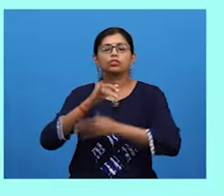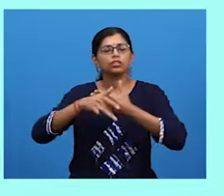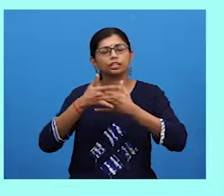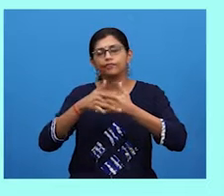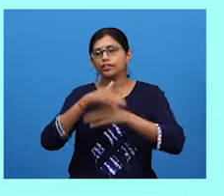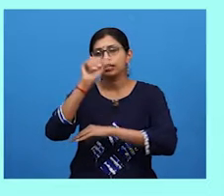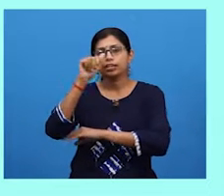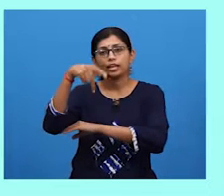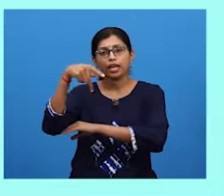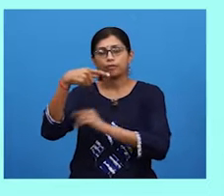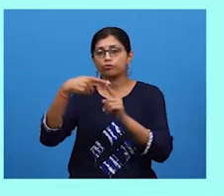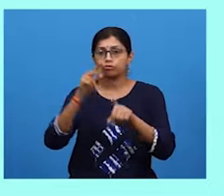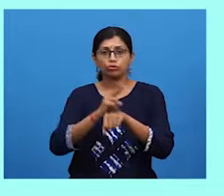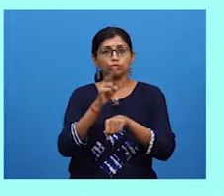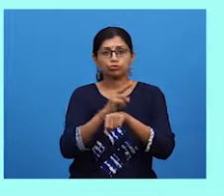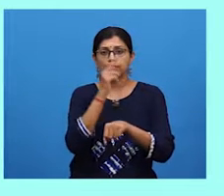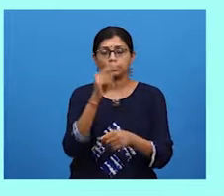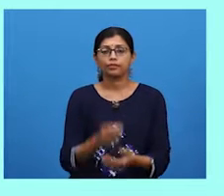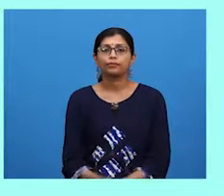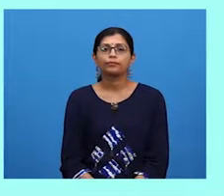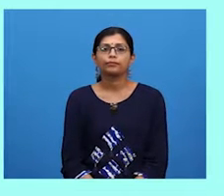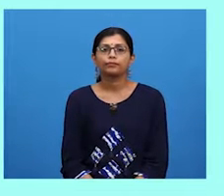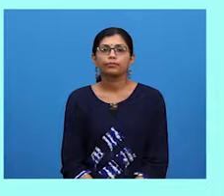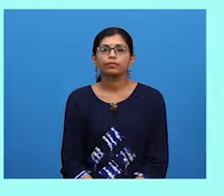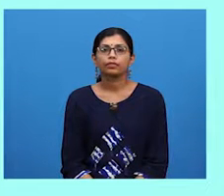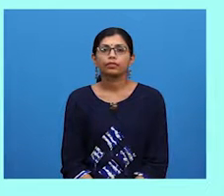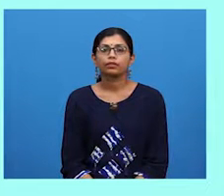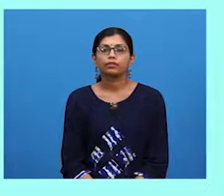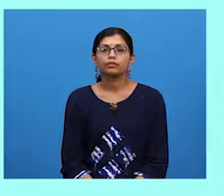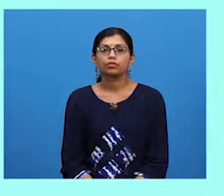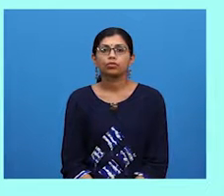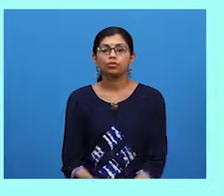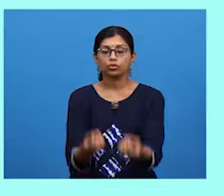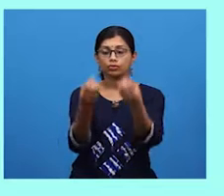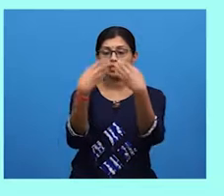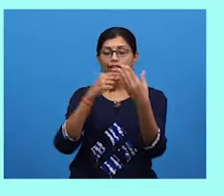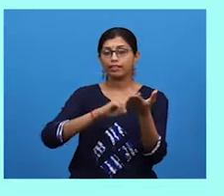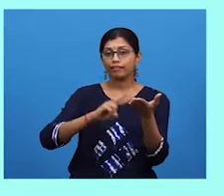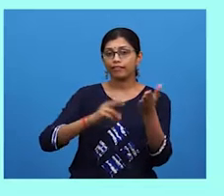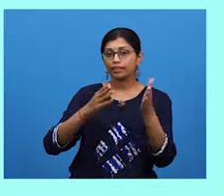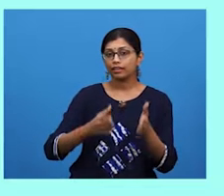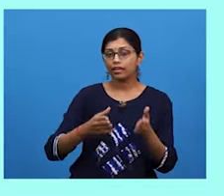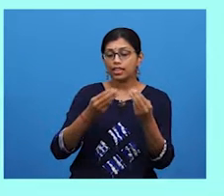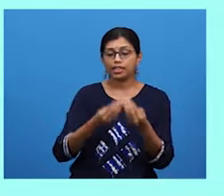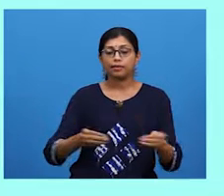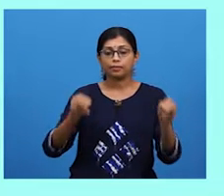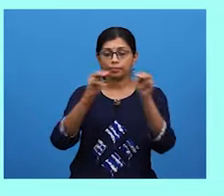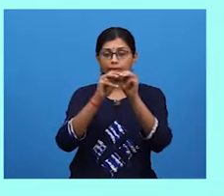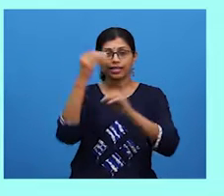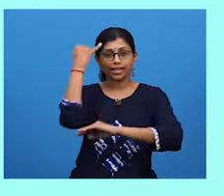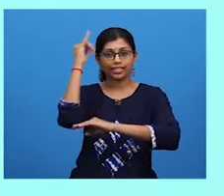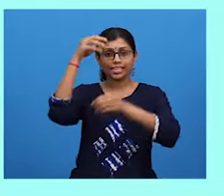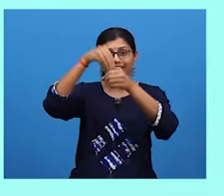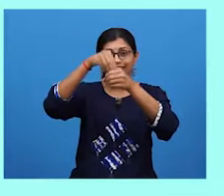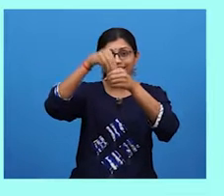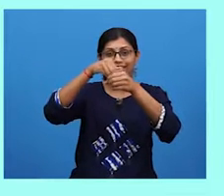app to use. This informs the reader of the main idea in the paragraph.